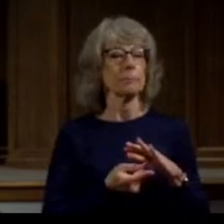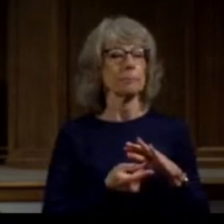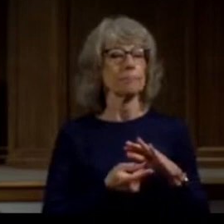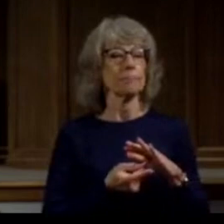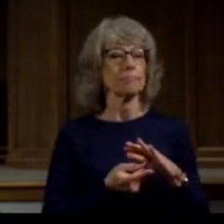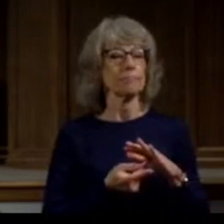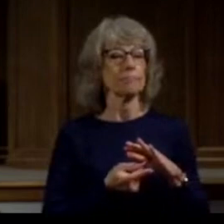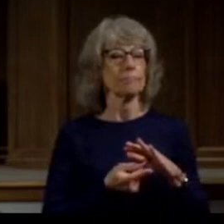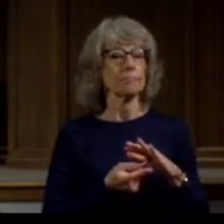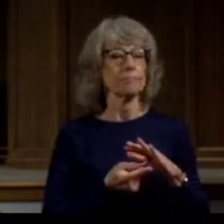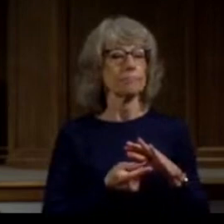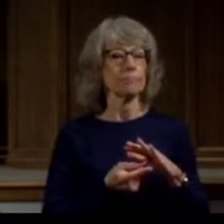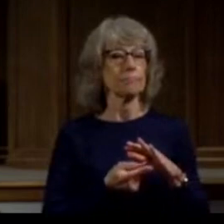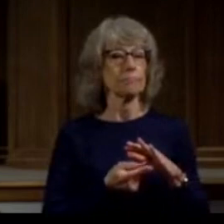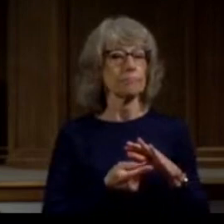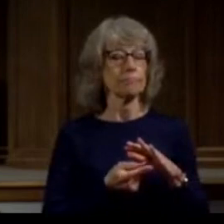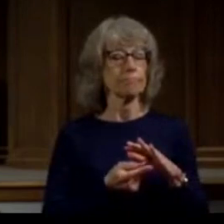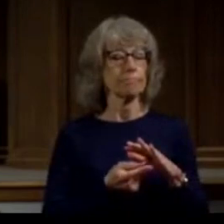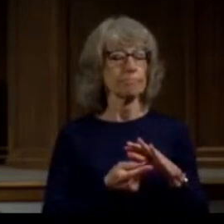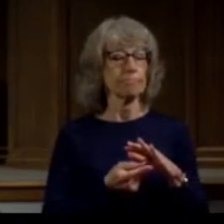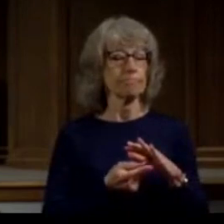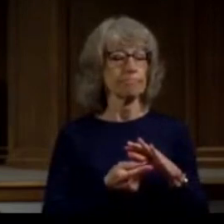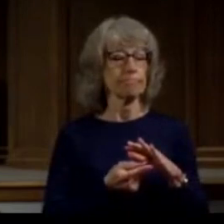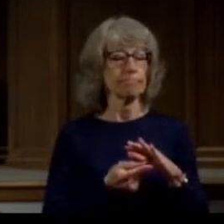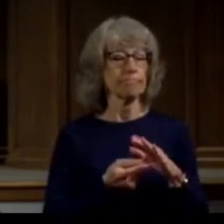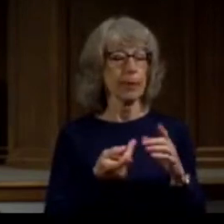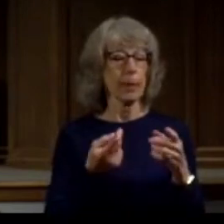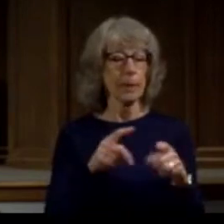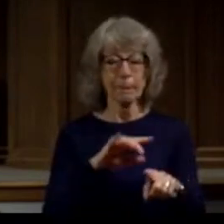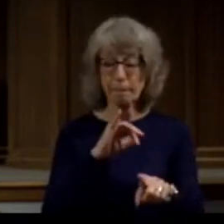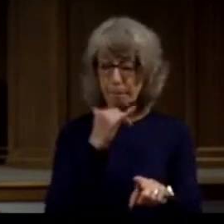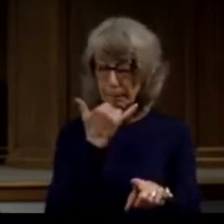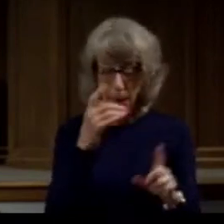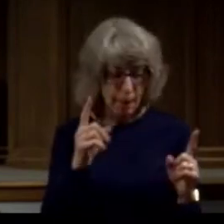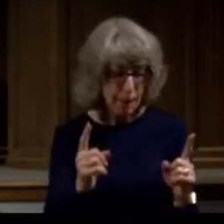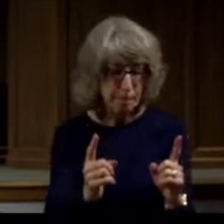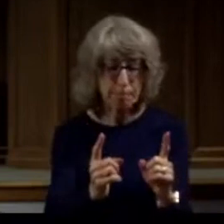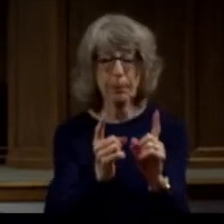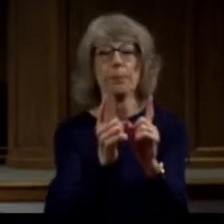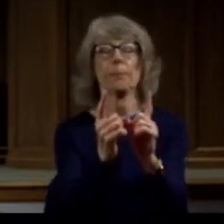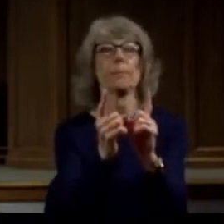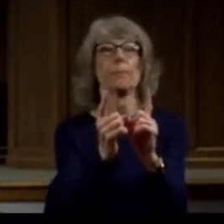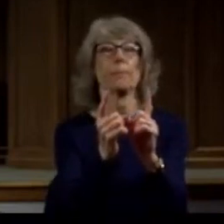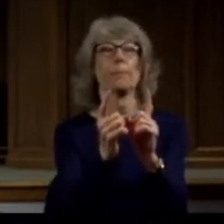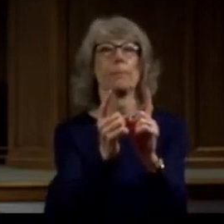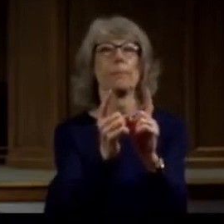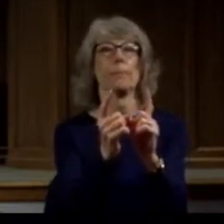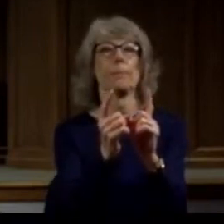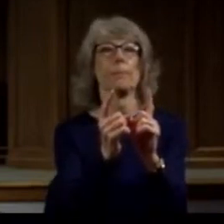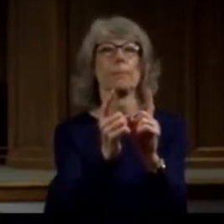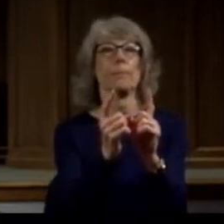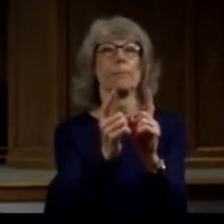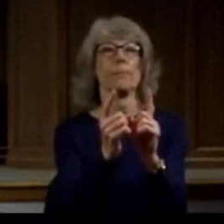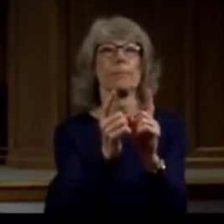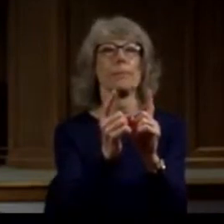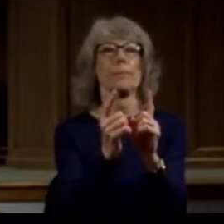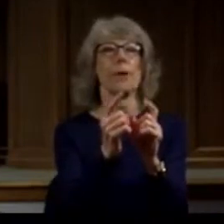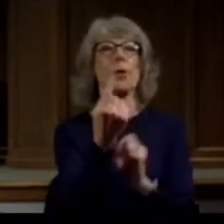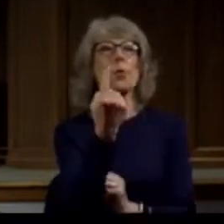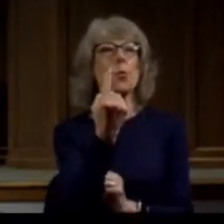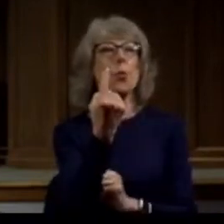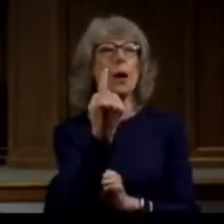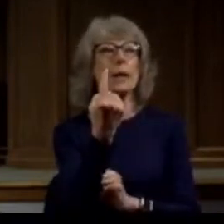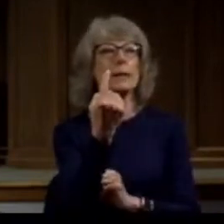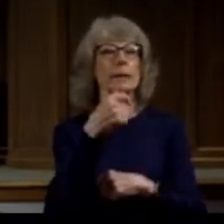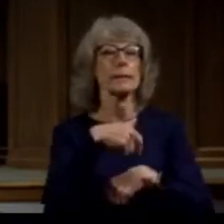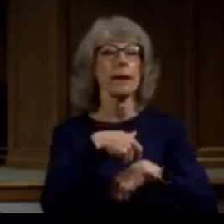Paul's life was changed forever based on a single encounter with Jesus. Now here's the question I would like to ask you as